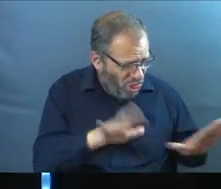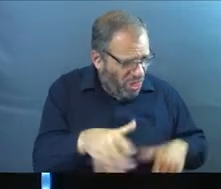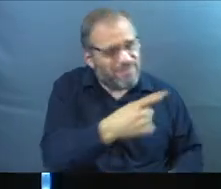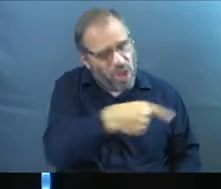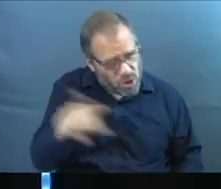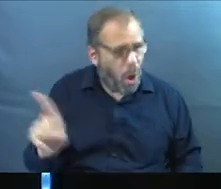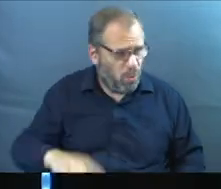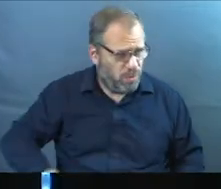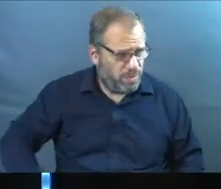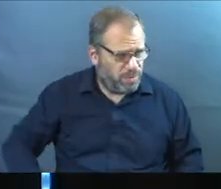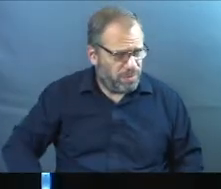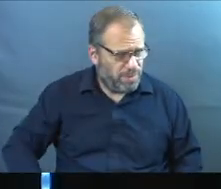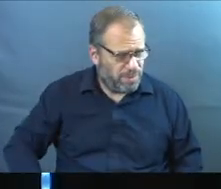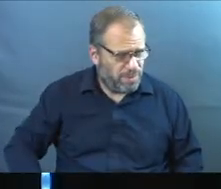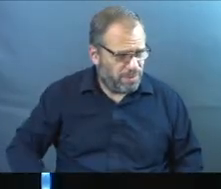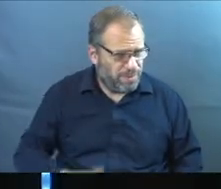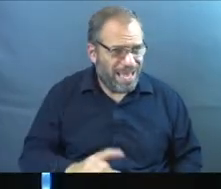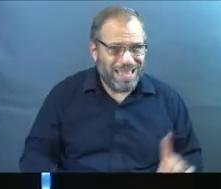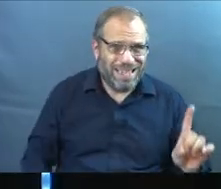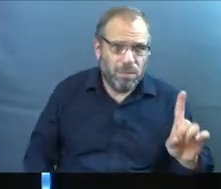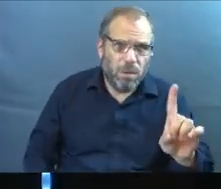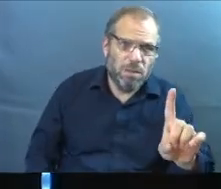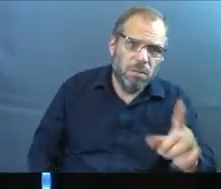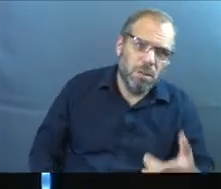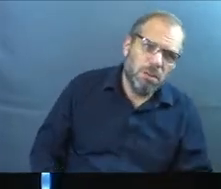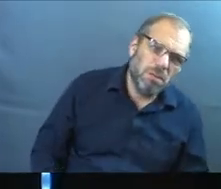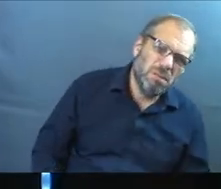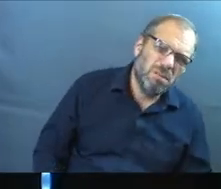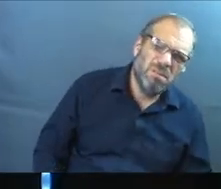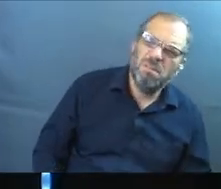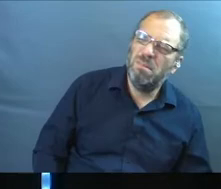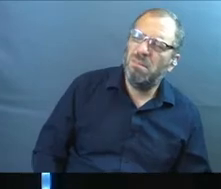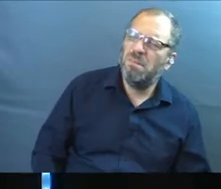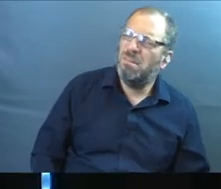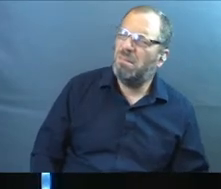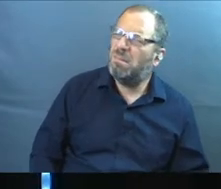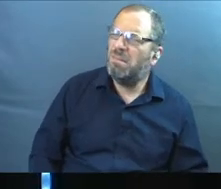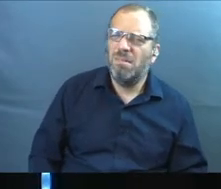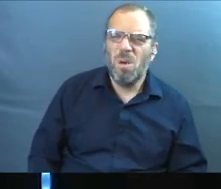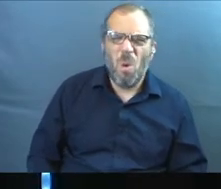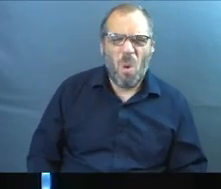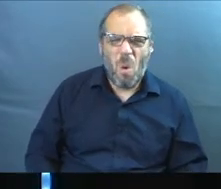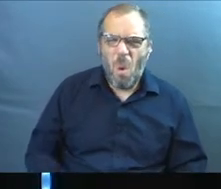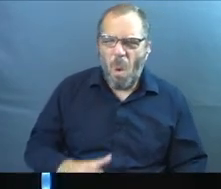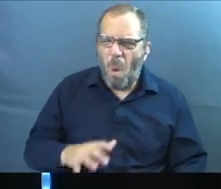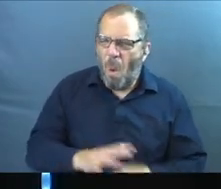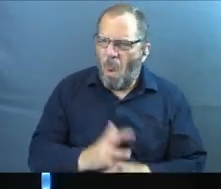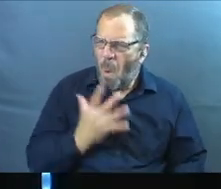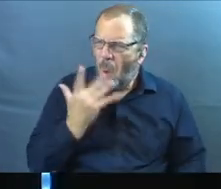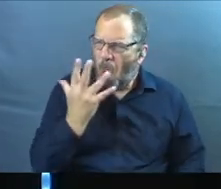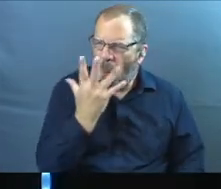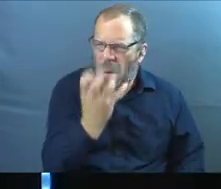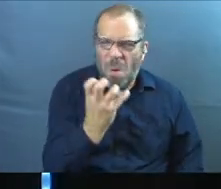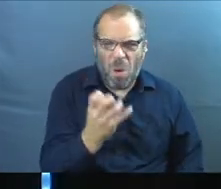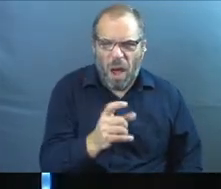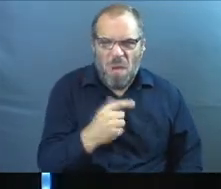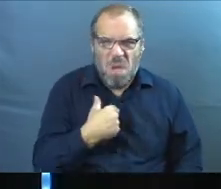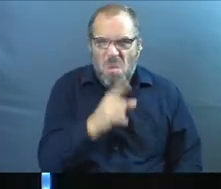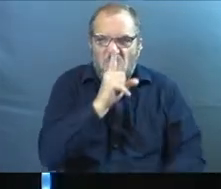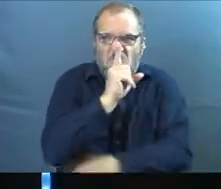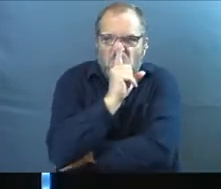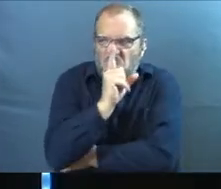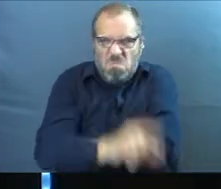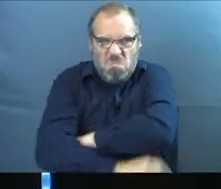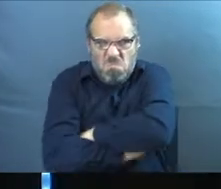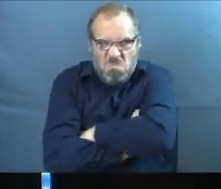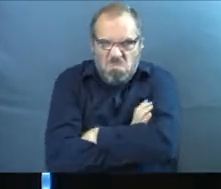Go, and then he walked away and walked inside the house. I was mad. I didn't like say nothing because I don't do